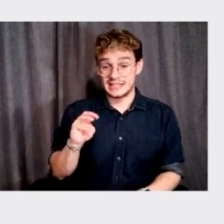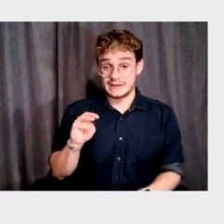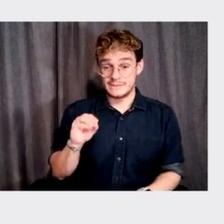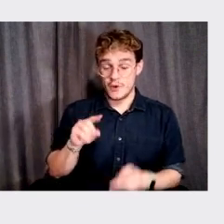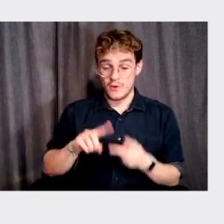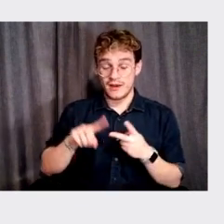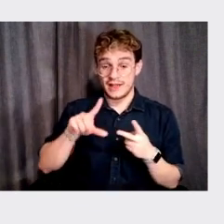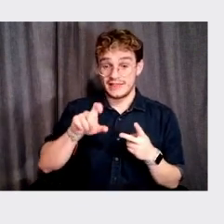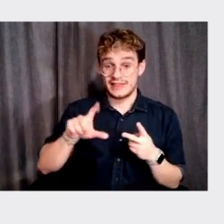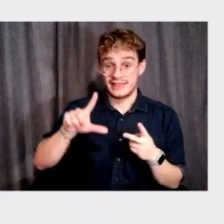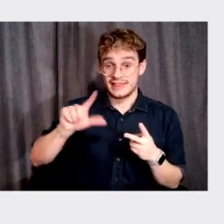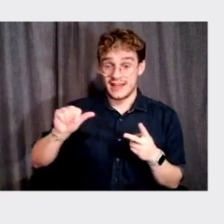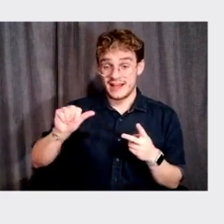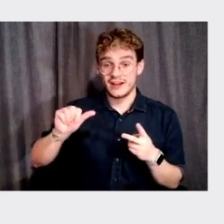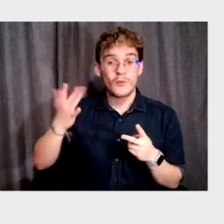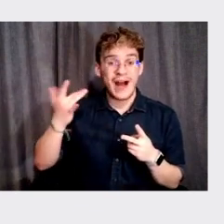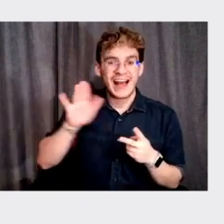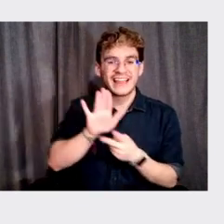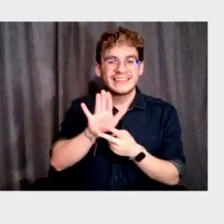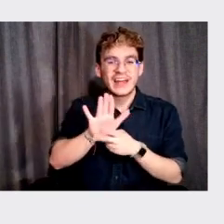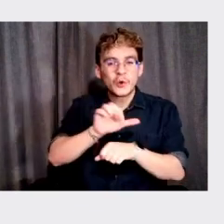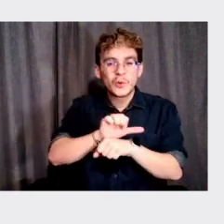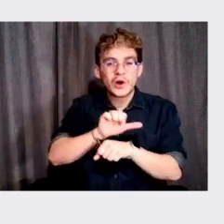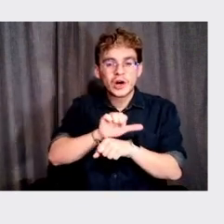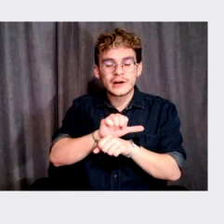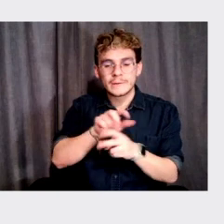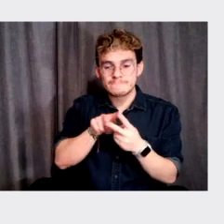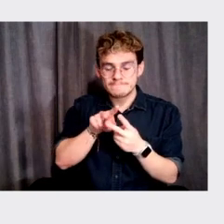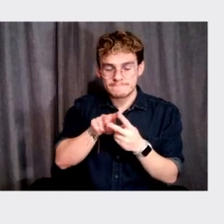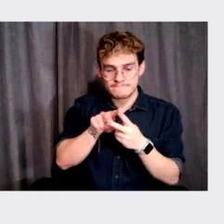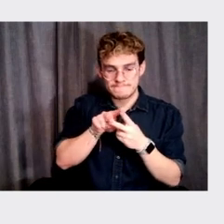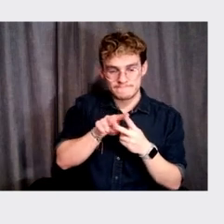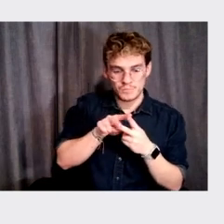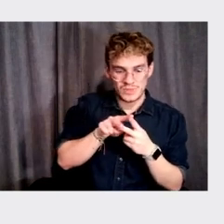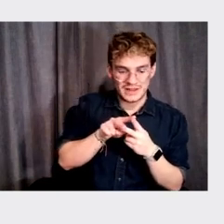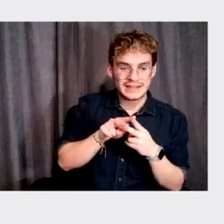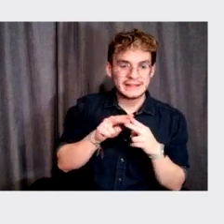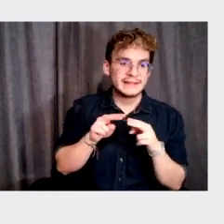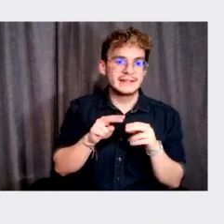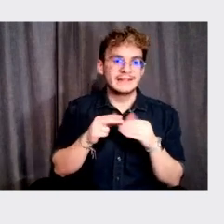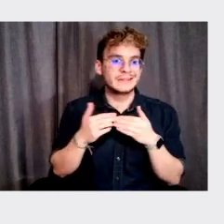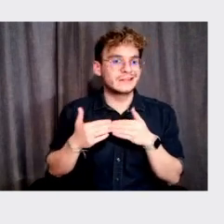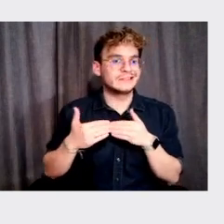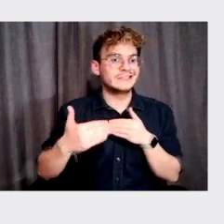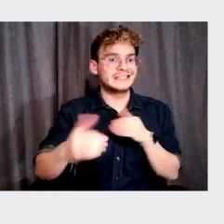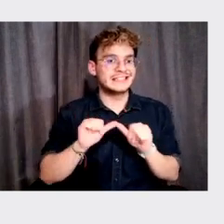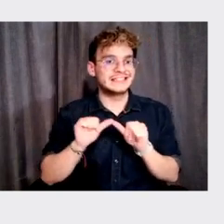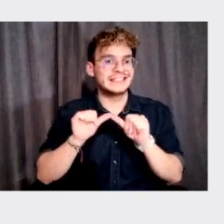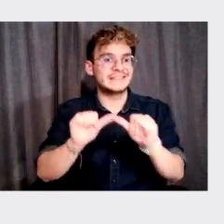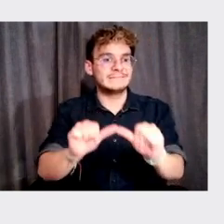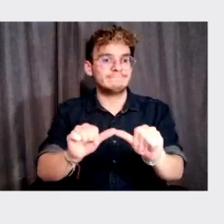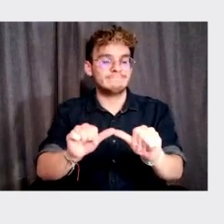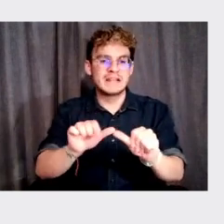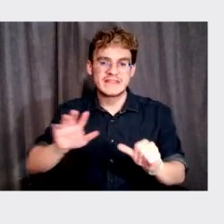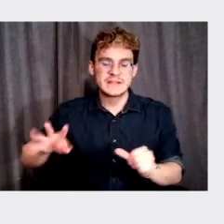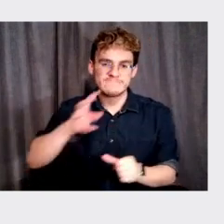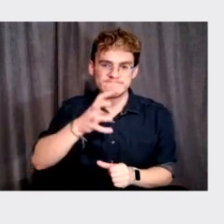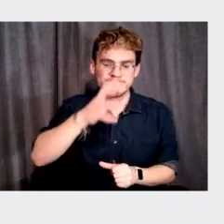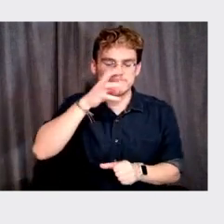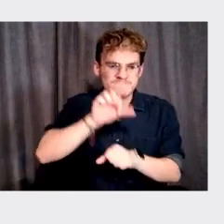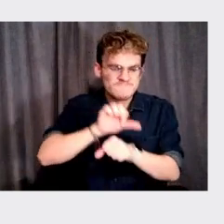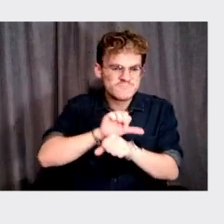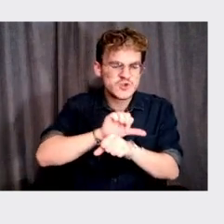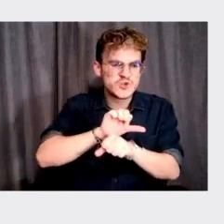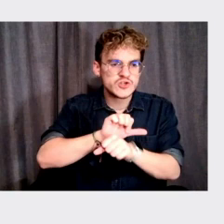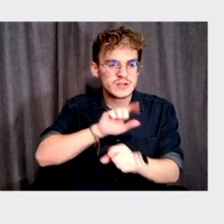think what I love about their work, I think is the, the, the consistency and the rigor that they apply to everything. They,